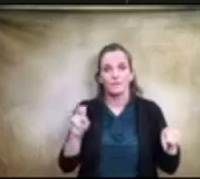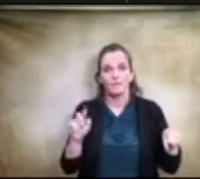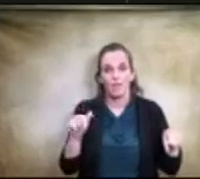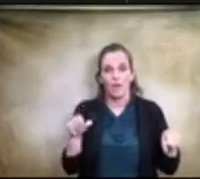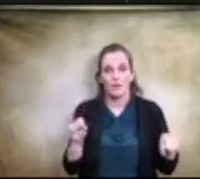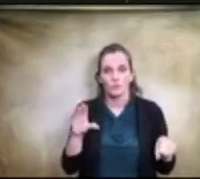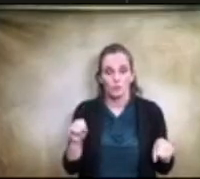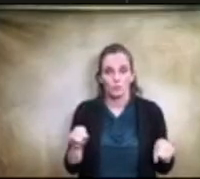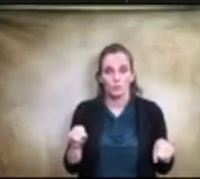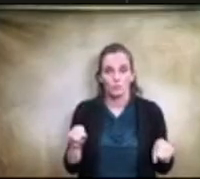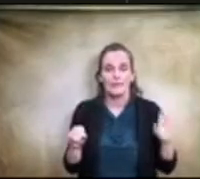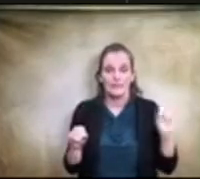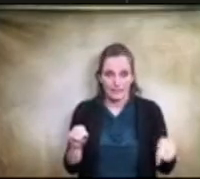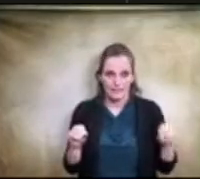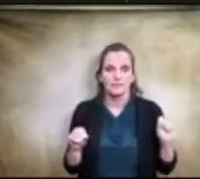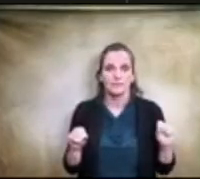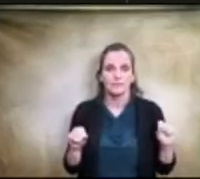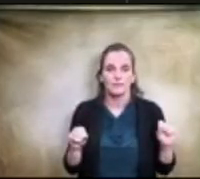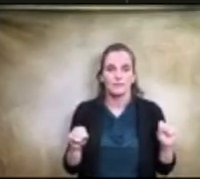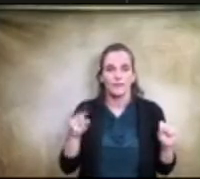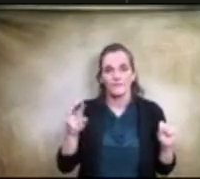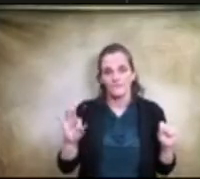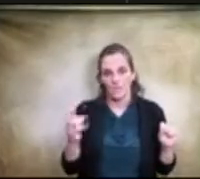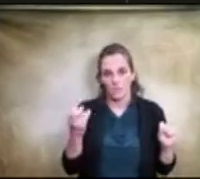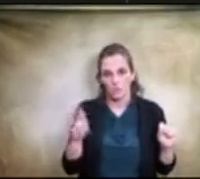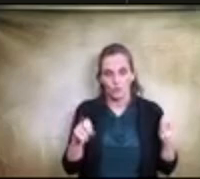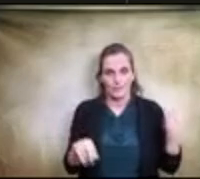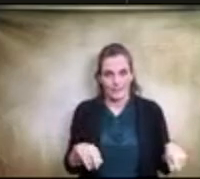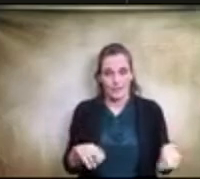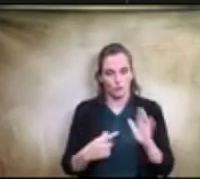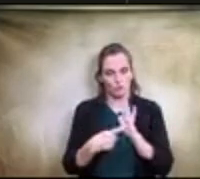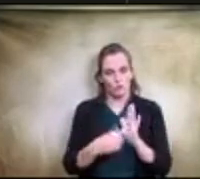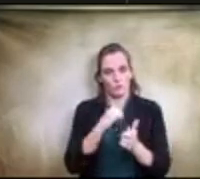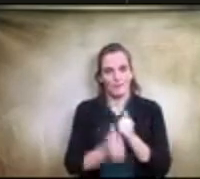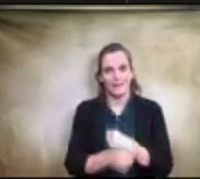yes and elma fisher yes let it show that it passes uh 60.